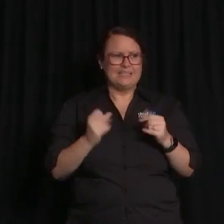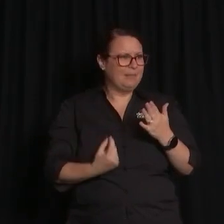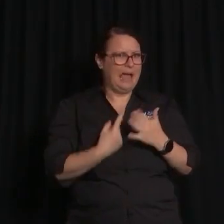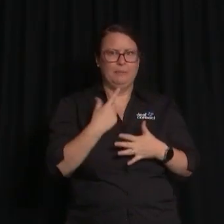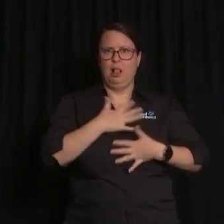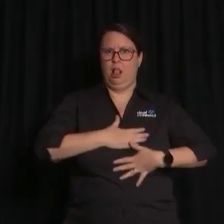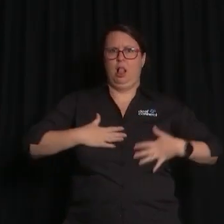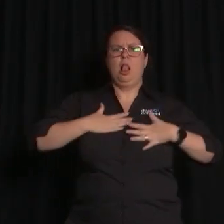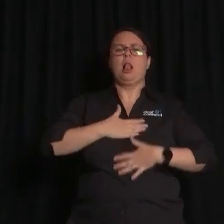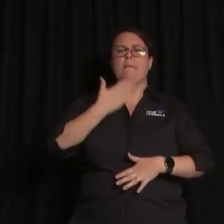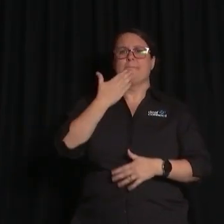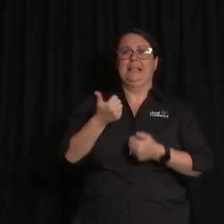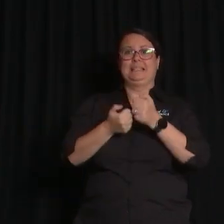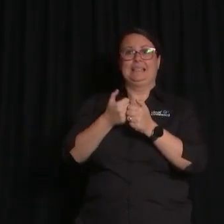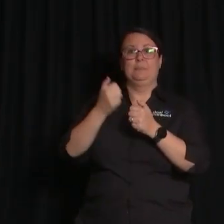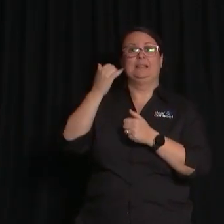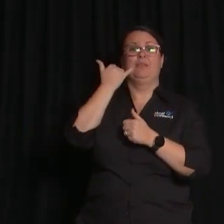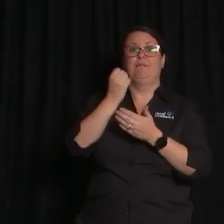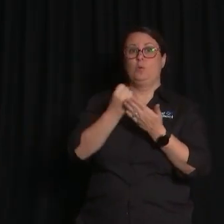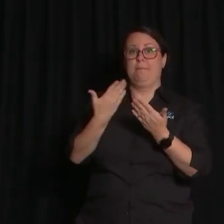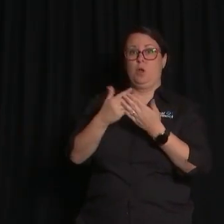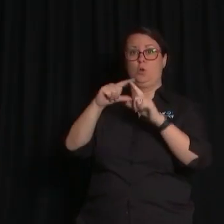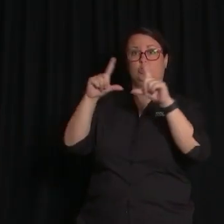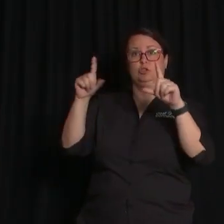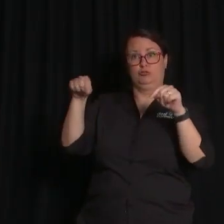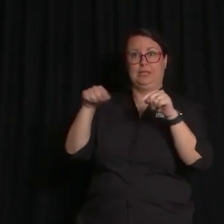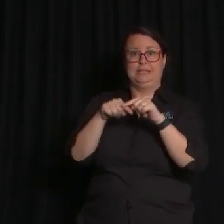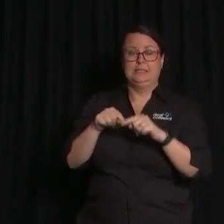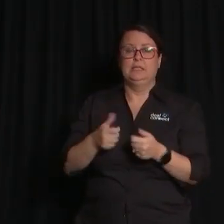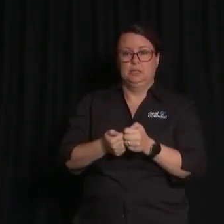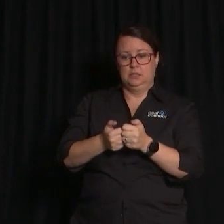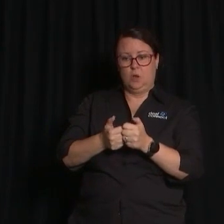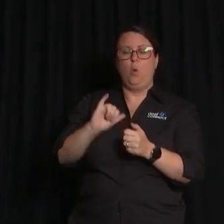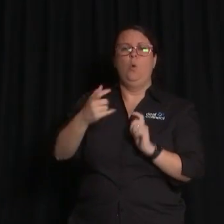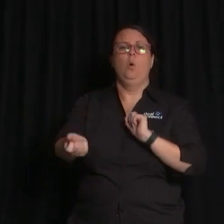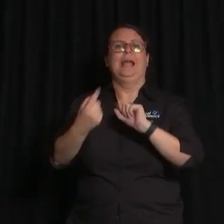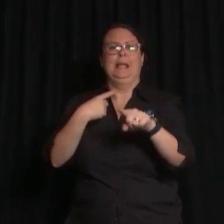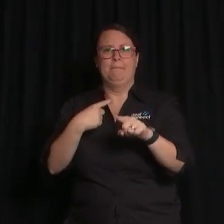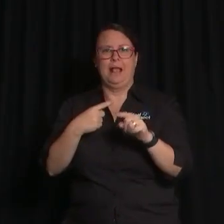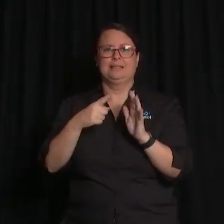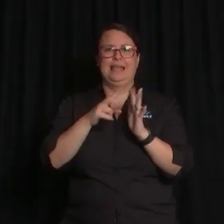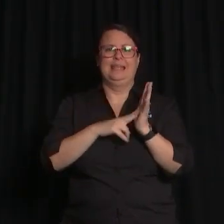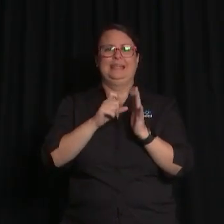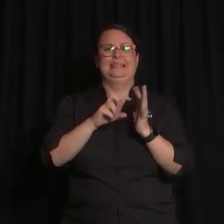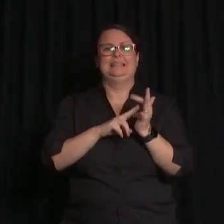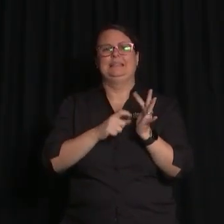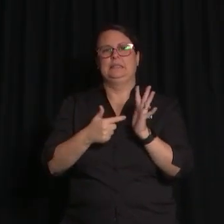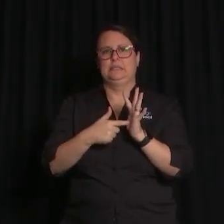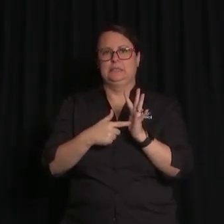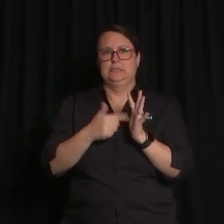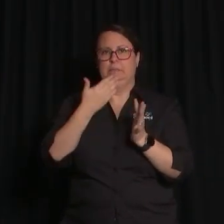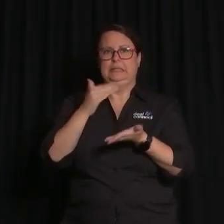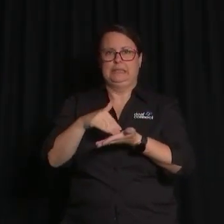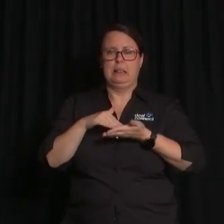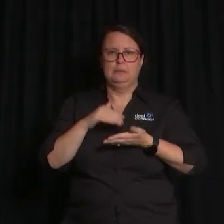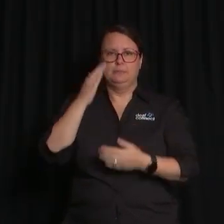text the number on screen or email conference at sydneyworldpride.com with the subject line incident. And if you